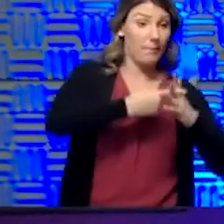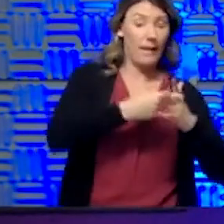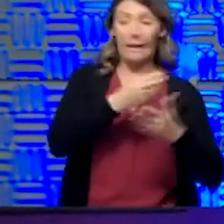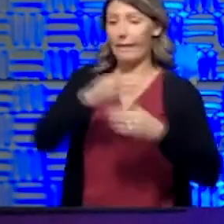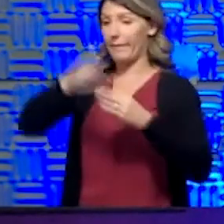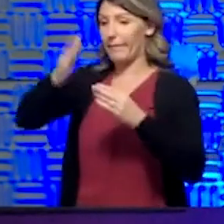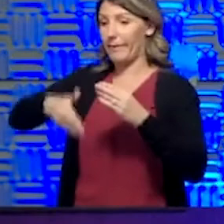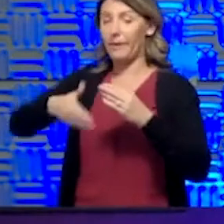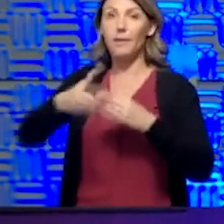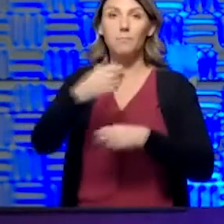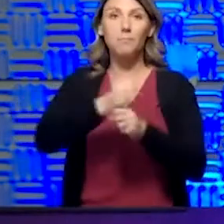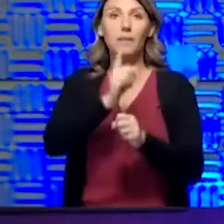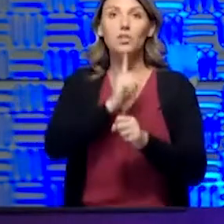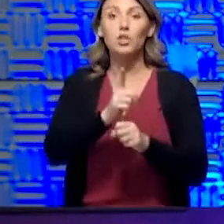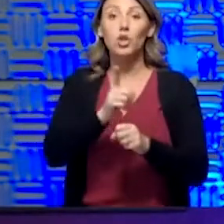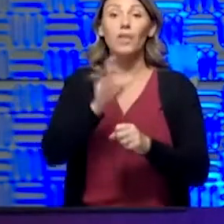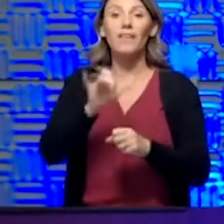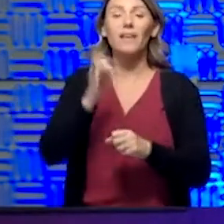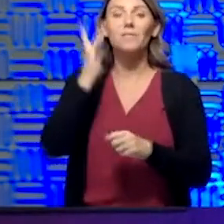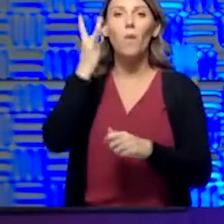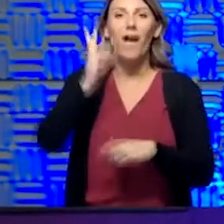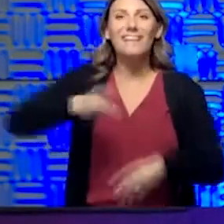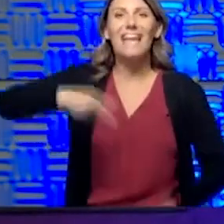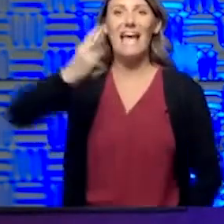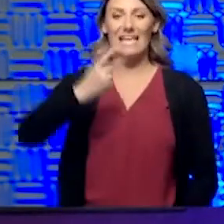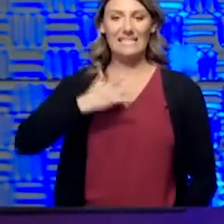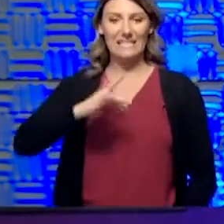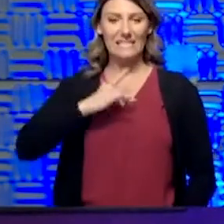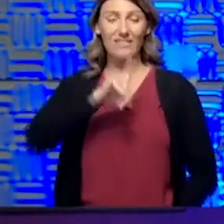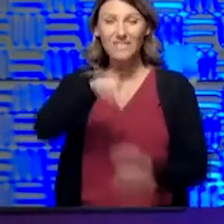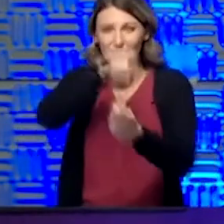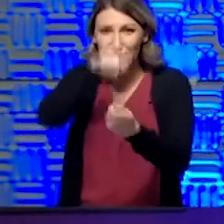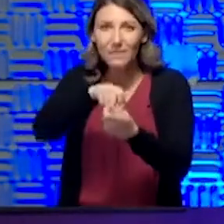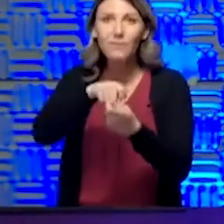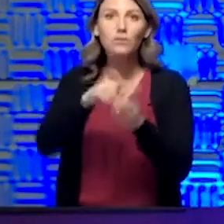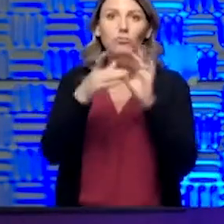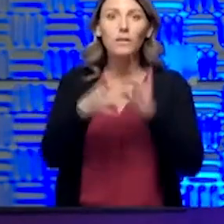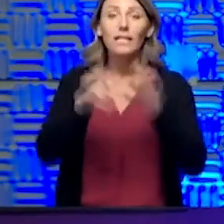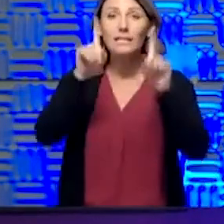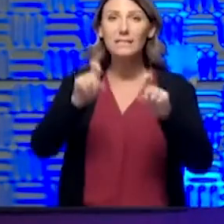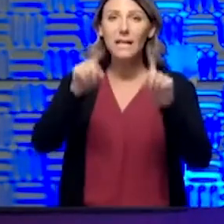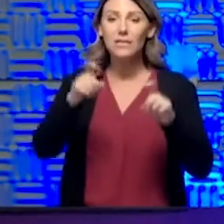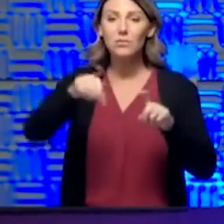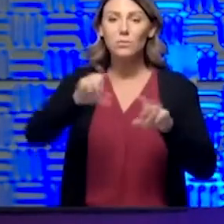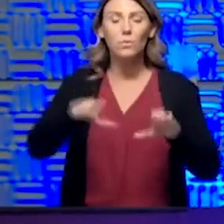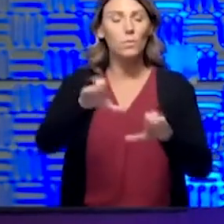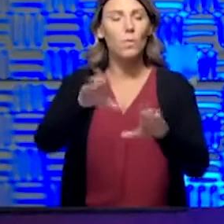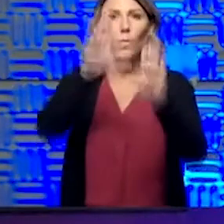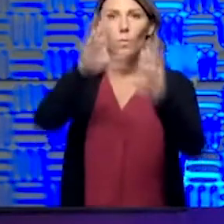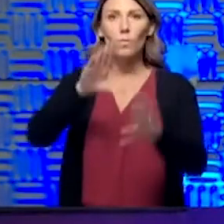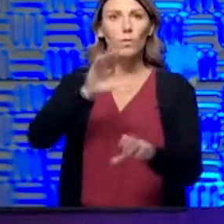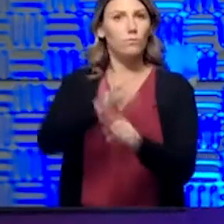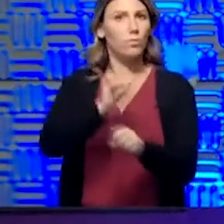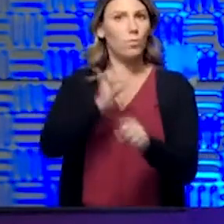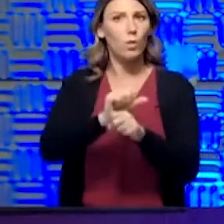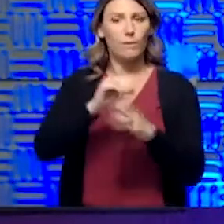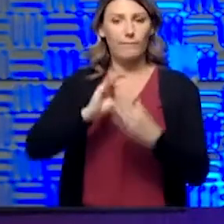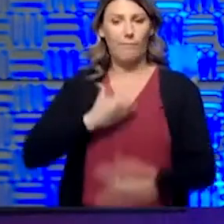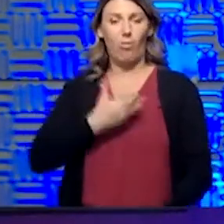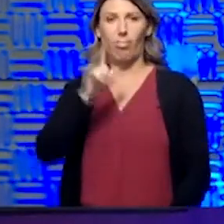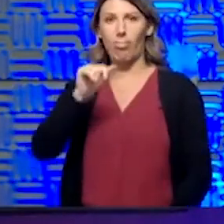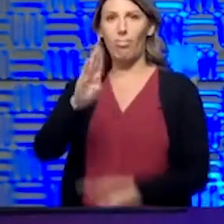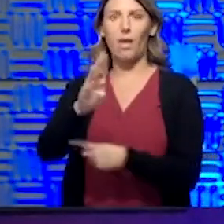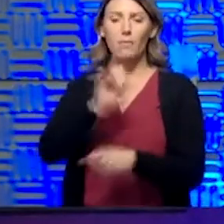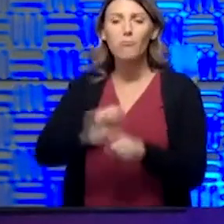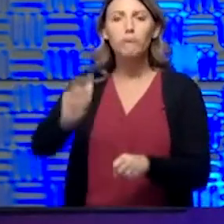And that's why we have an incredibly high sensitivity and specificity for these tests. They do a really good job in our lab, and they work really hard at making sure